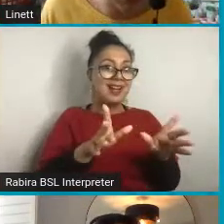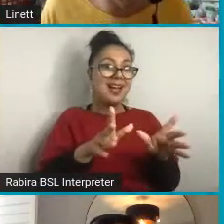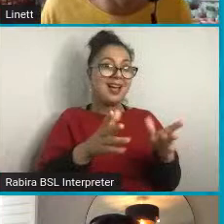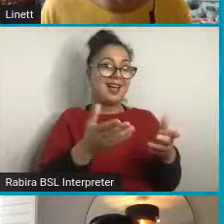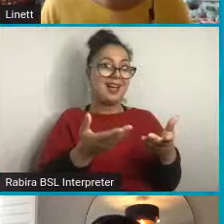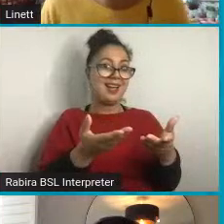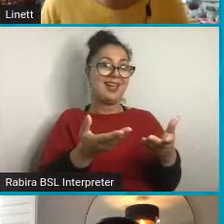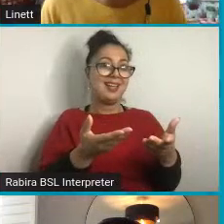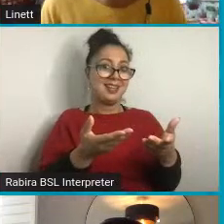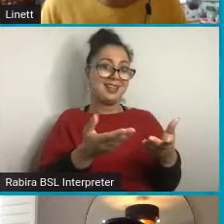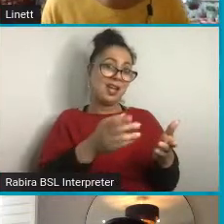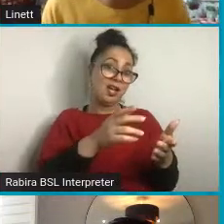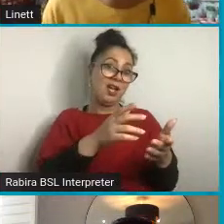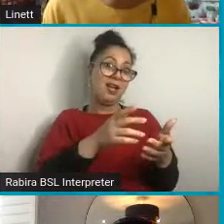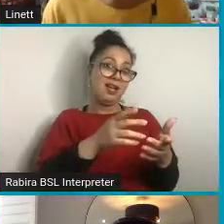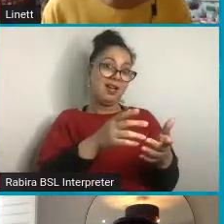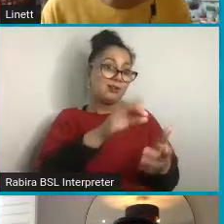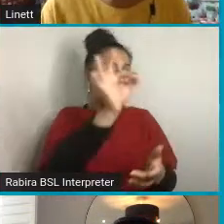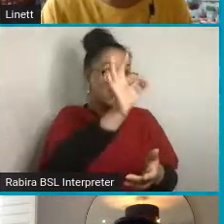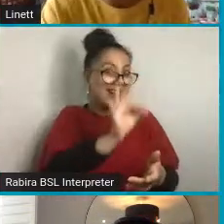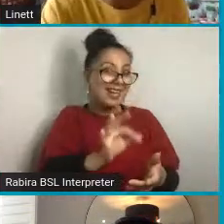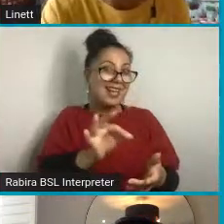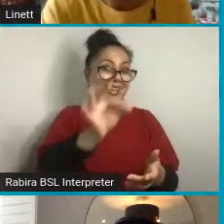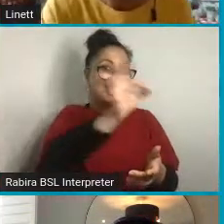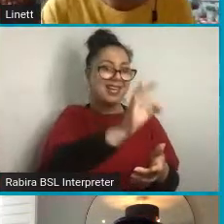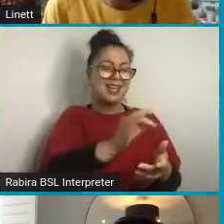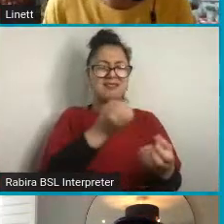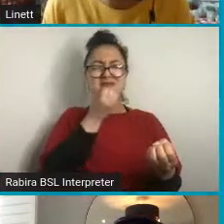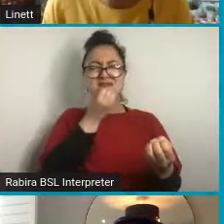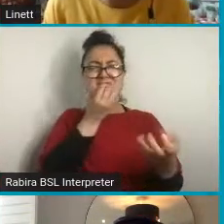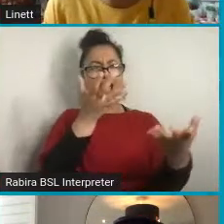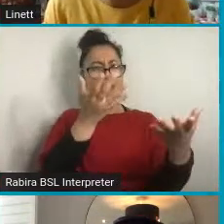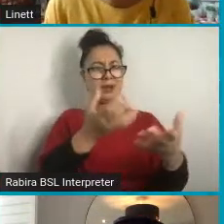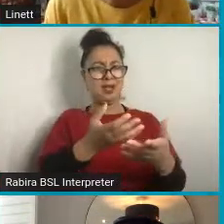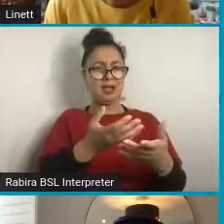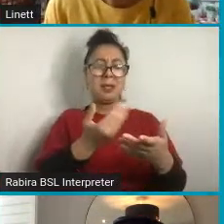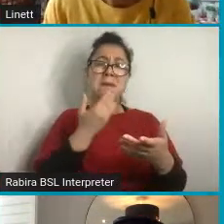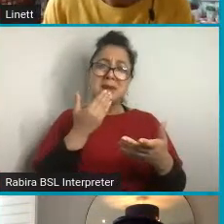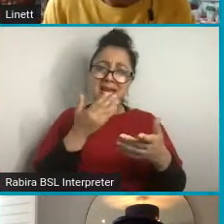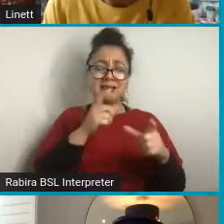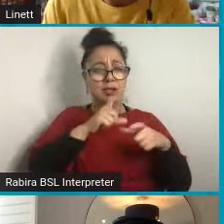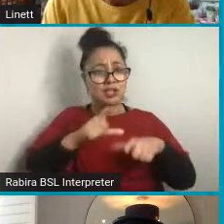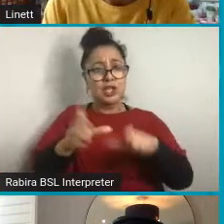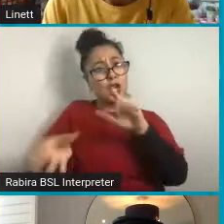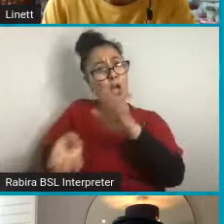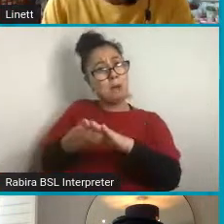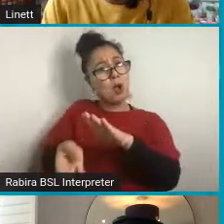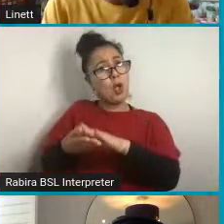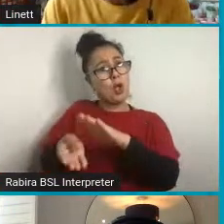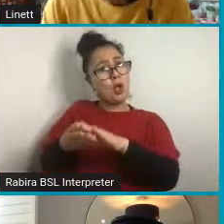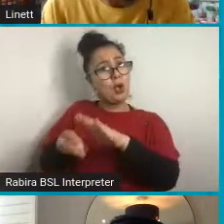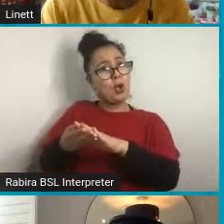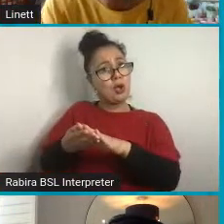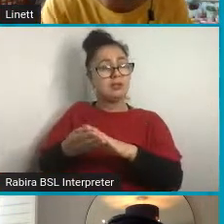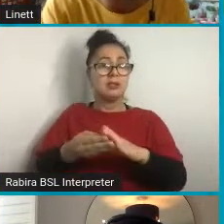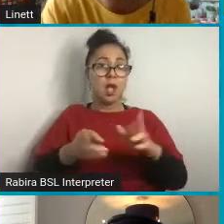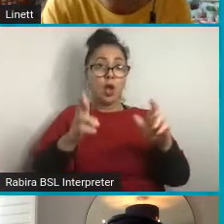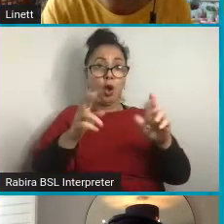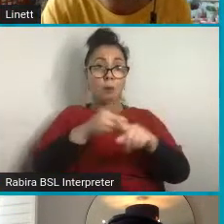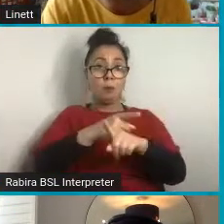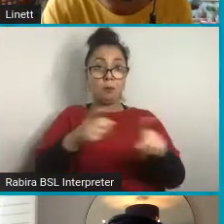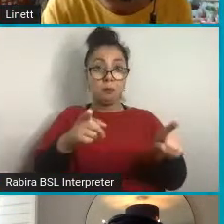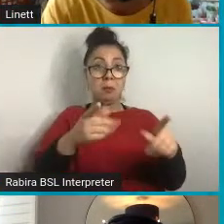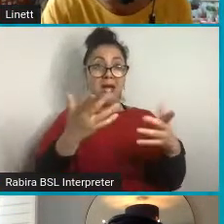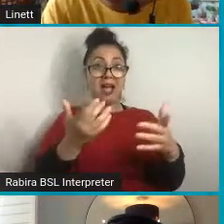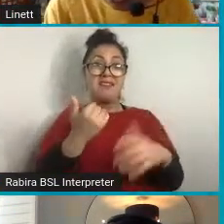and wiggly lines there inside that one. So these are fabulous. Do keep uploading them. And I hope everyone's had a chance